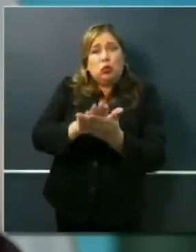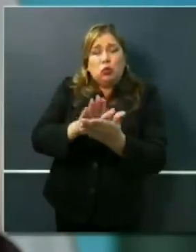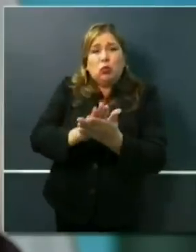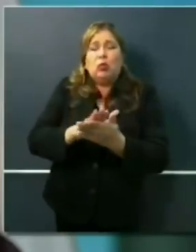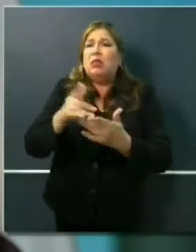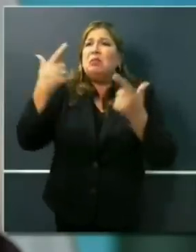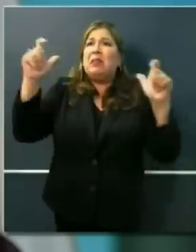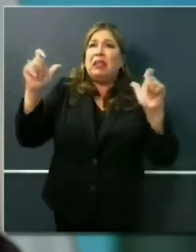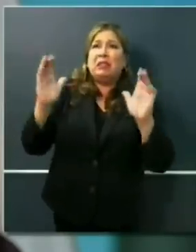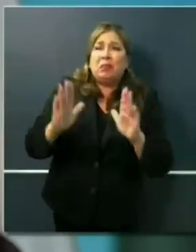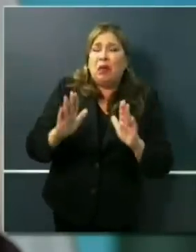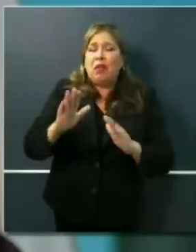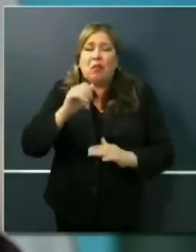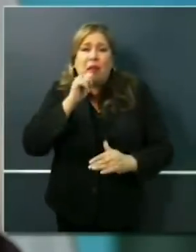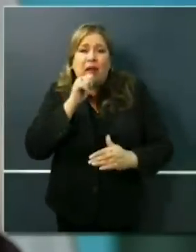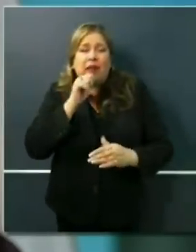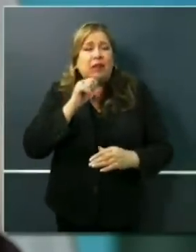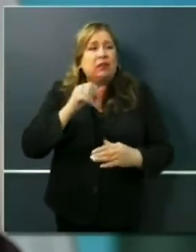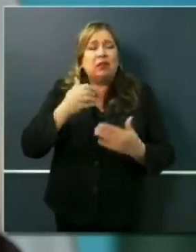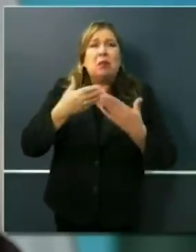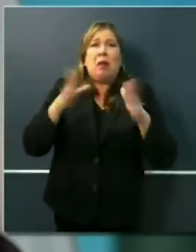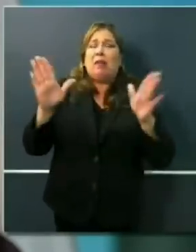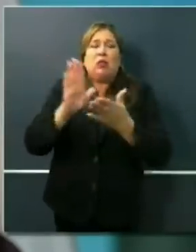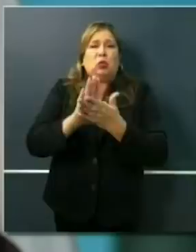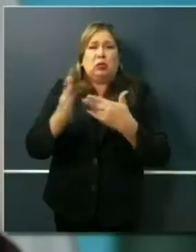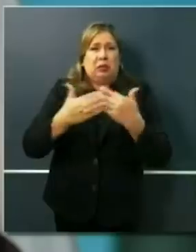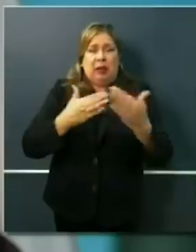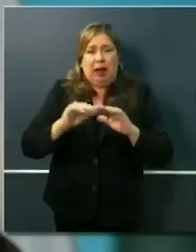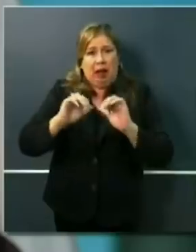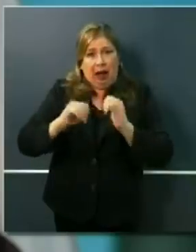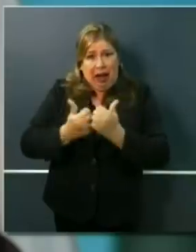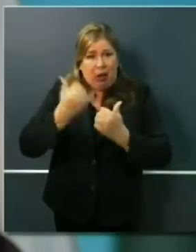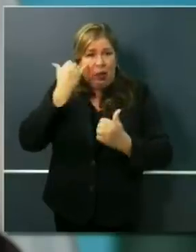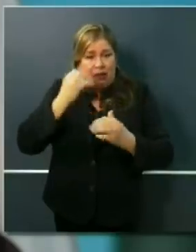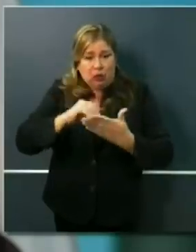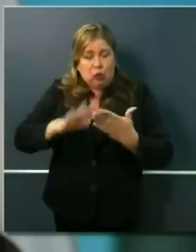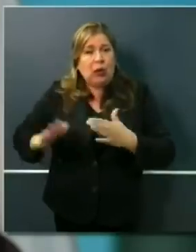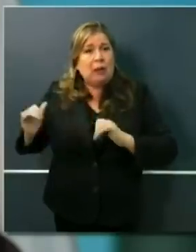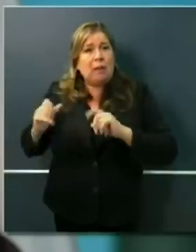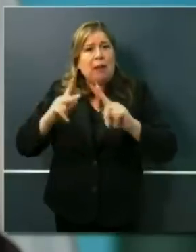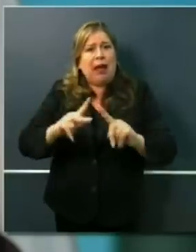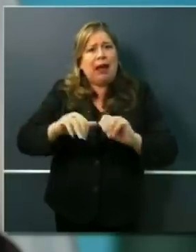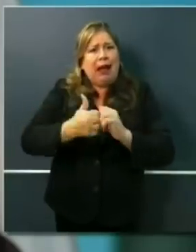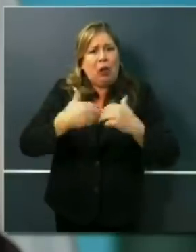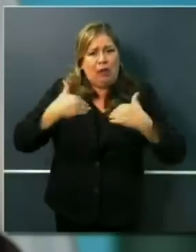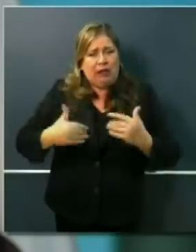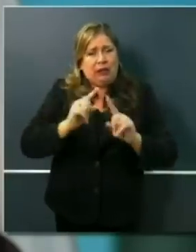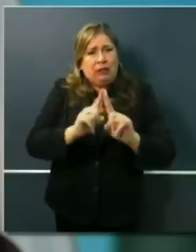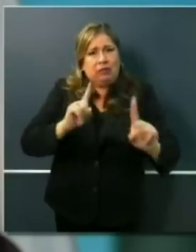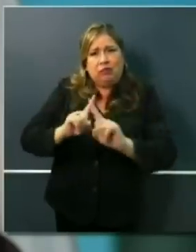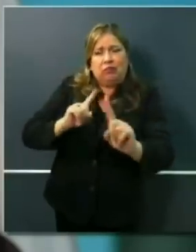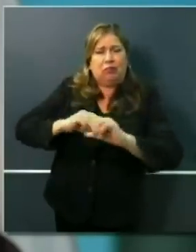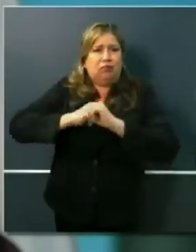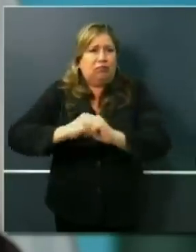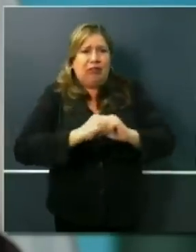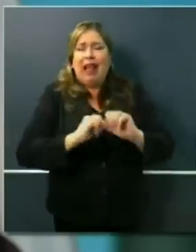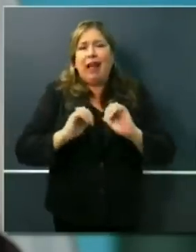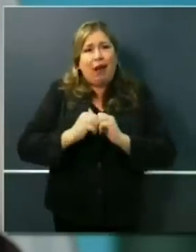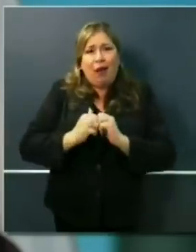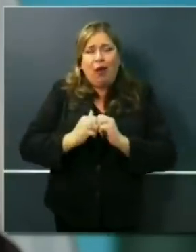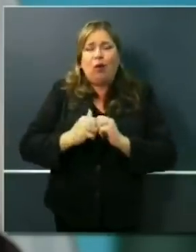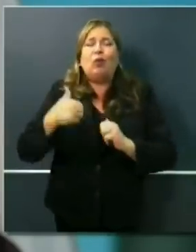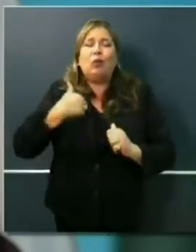and private, all throughout the state of California. So, quite literal strategies, guidelines, and